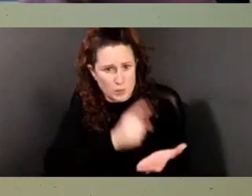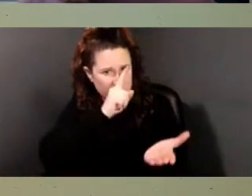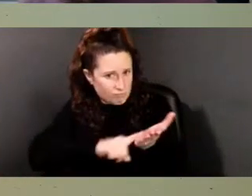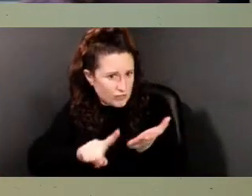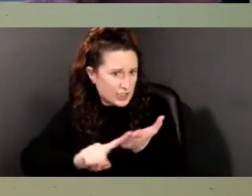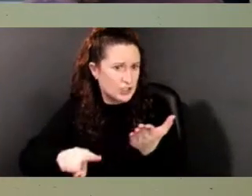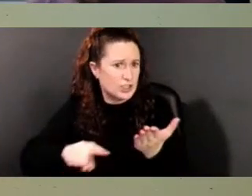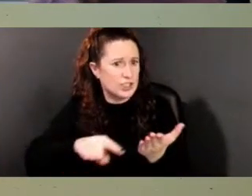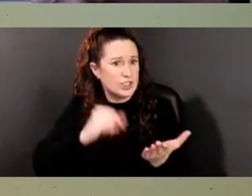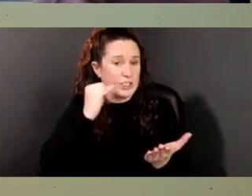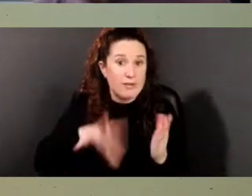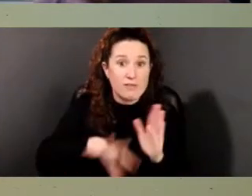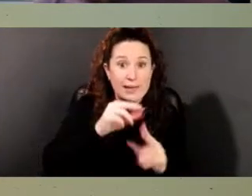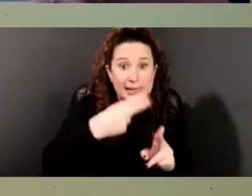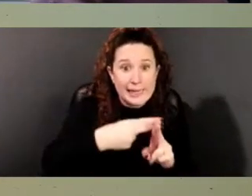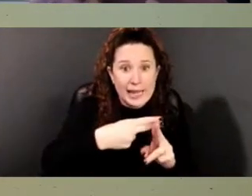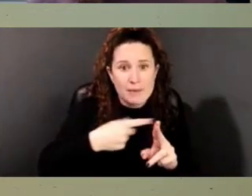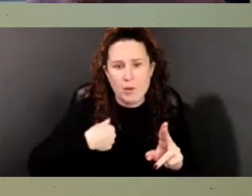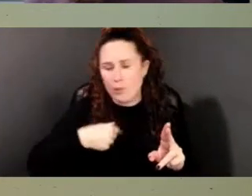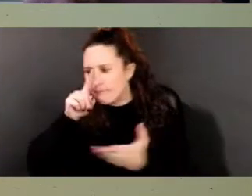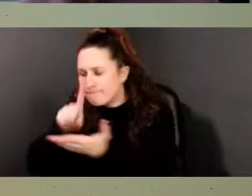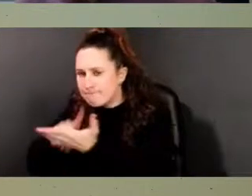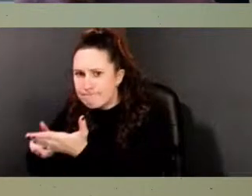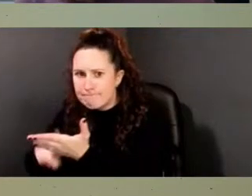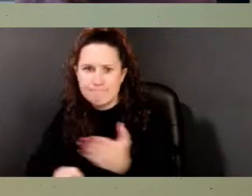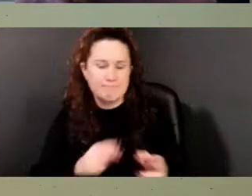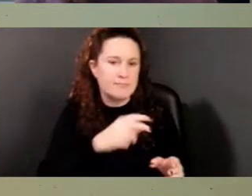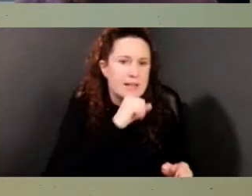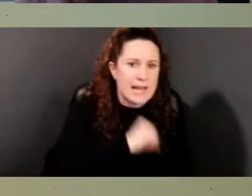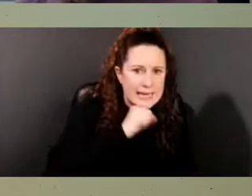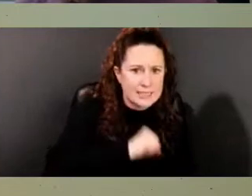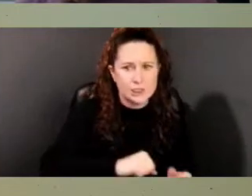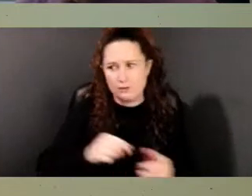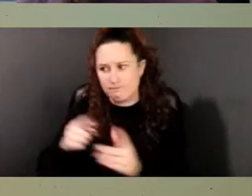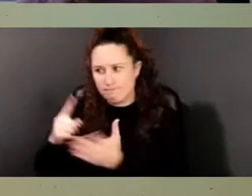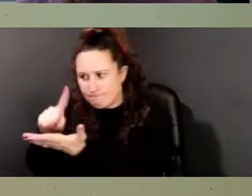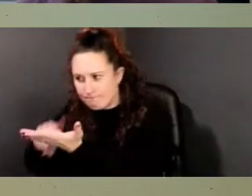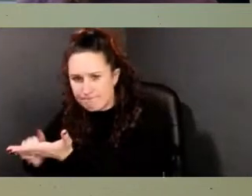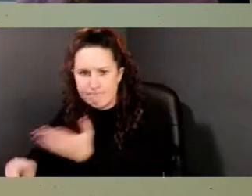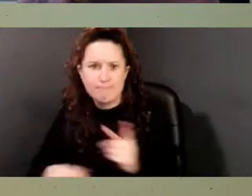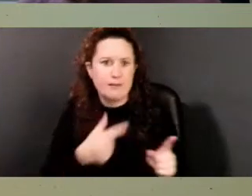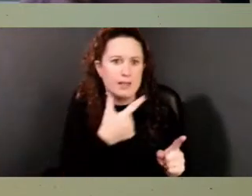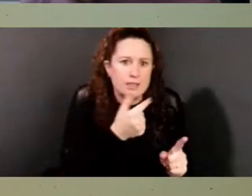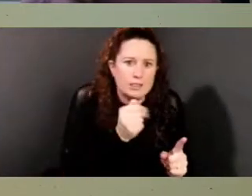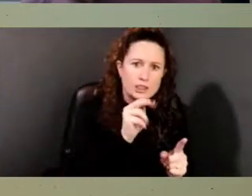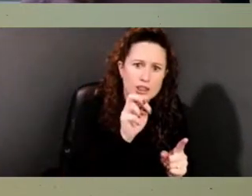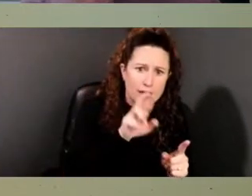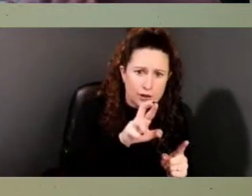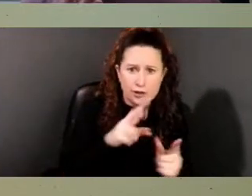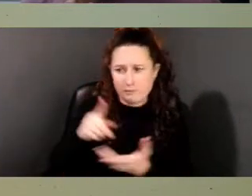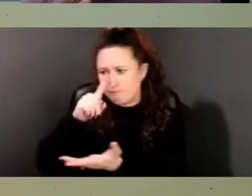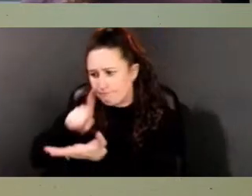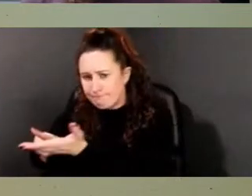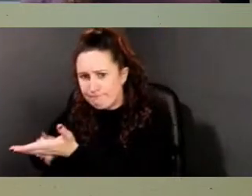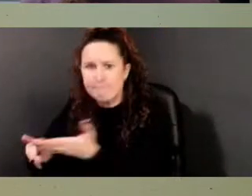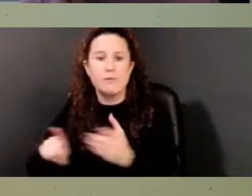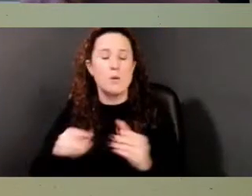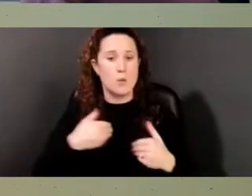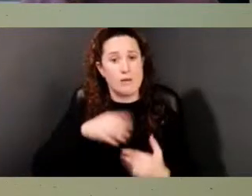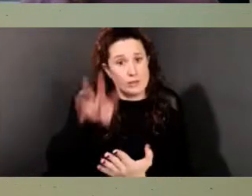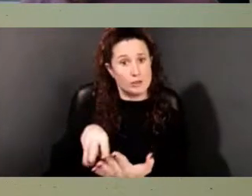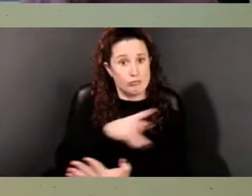like names, ages, genders, and placed all of that information into a spreadsheet. Then we organized the list